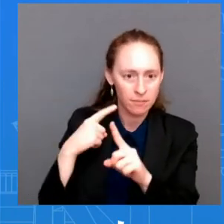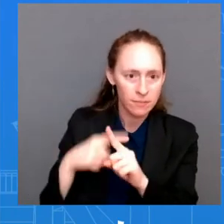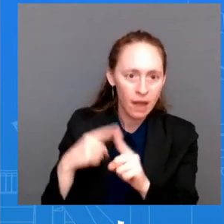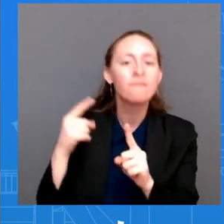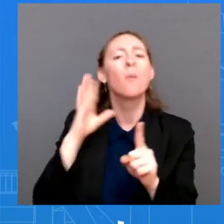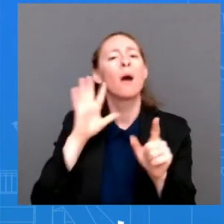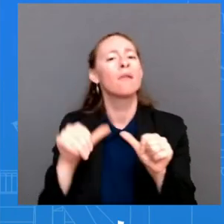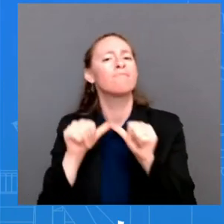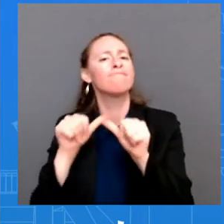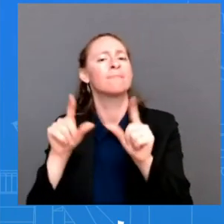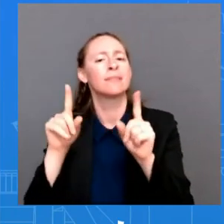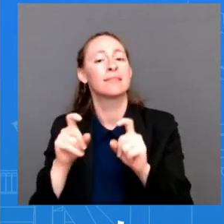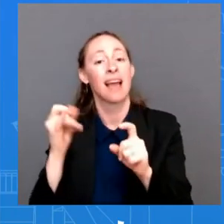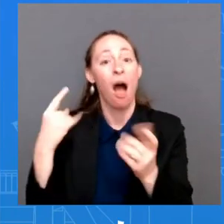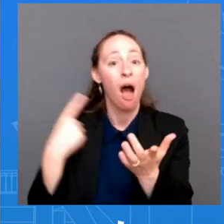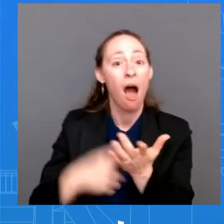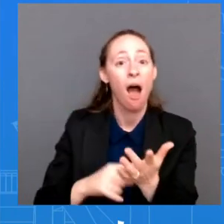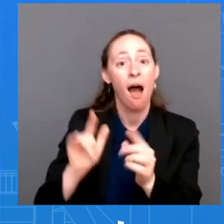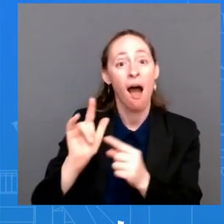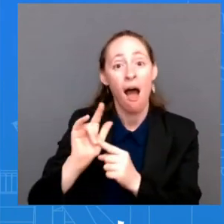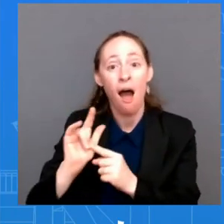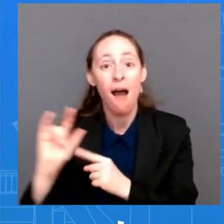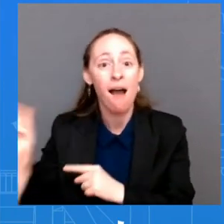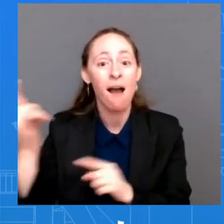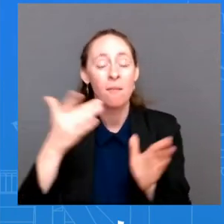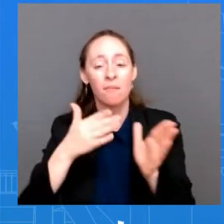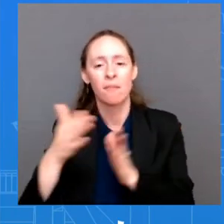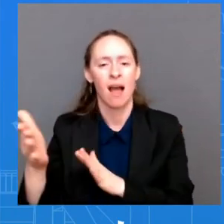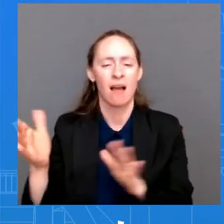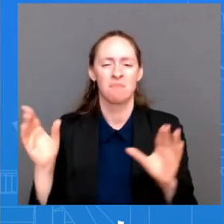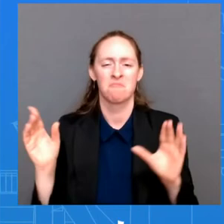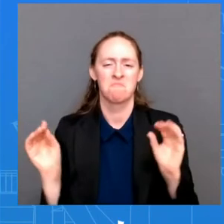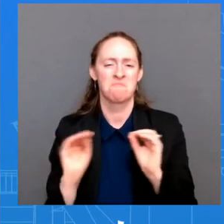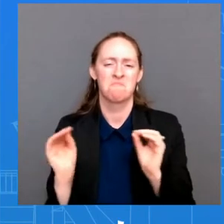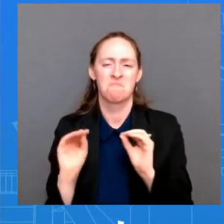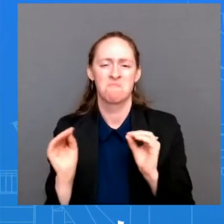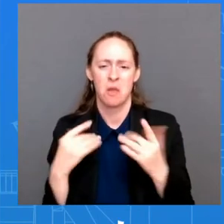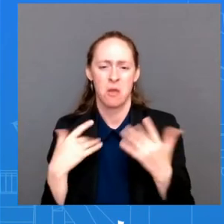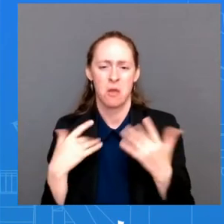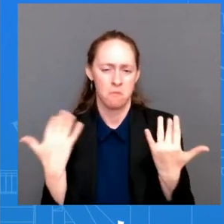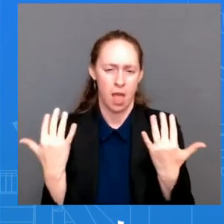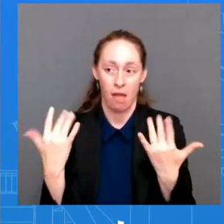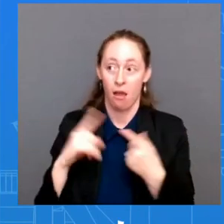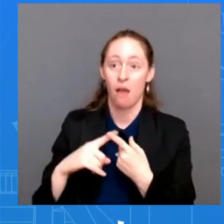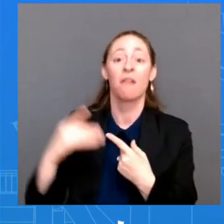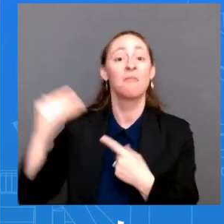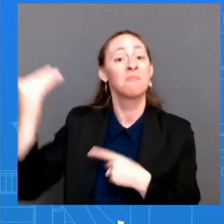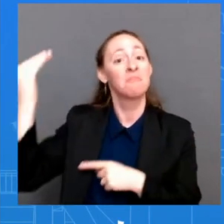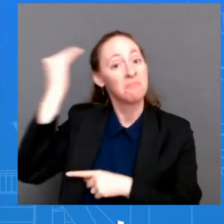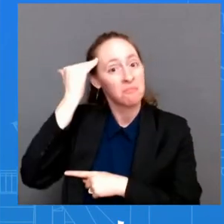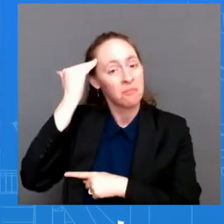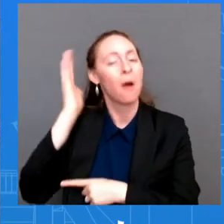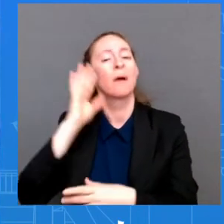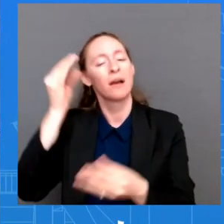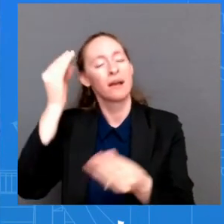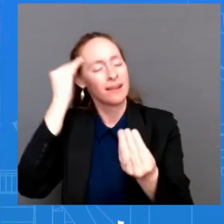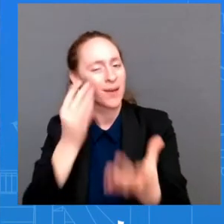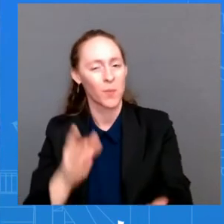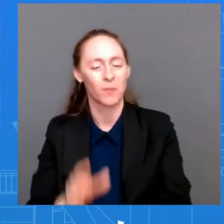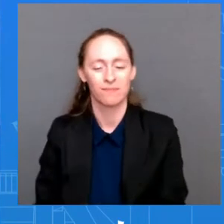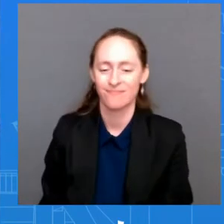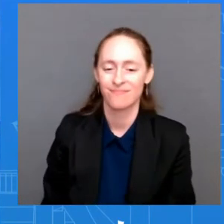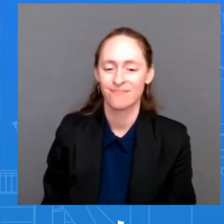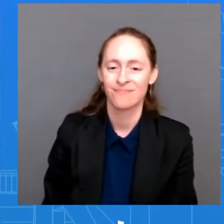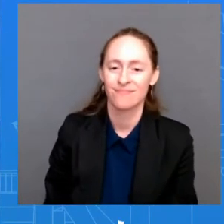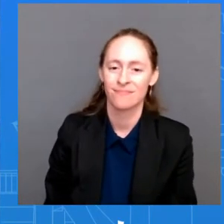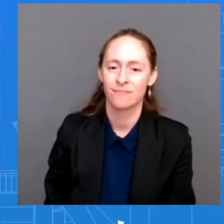cdc recommendation once we have more uh we will let you know perfect so i'm just wondering is the white house plan that as soon